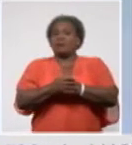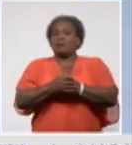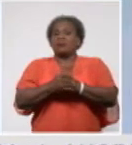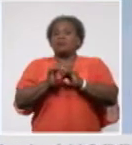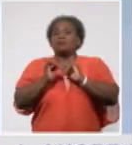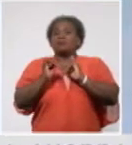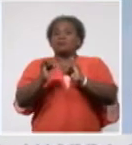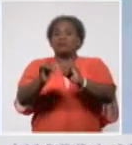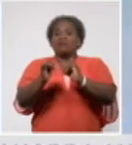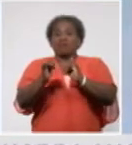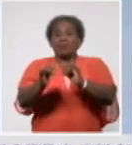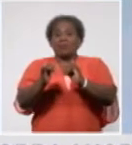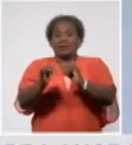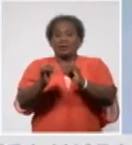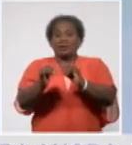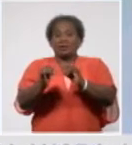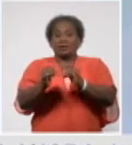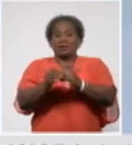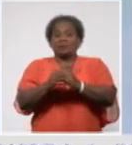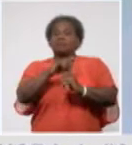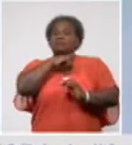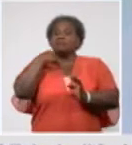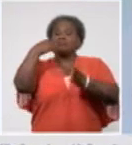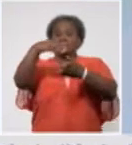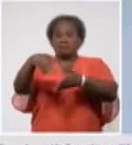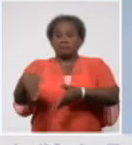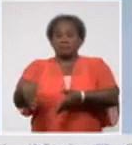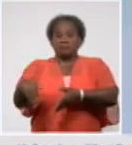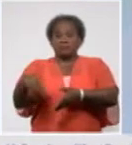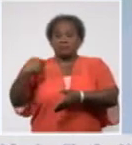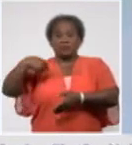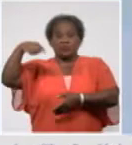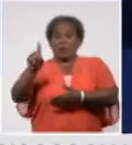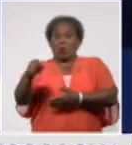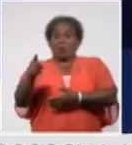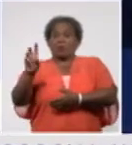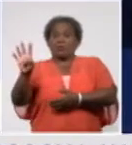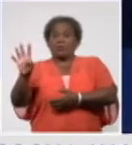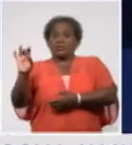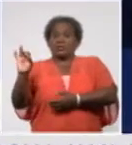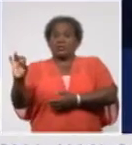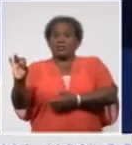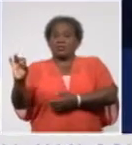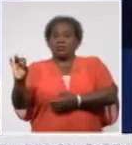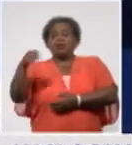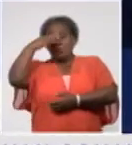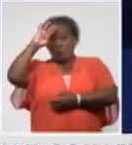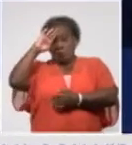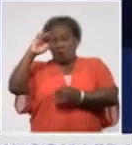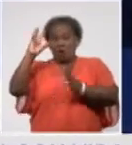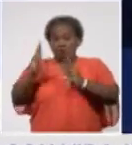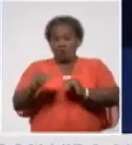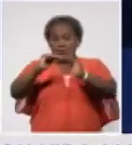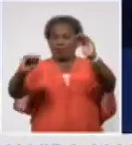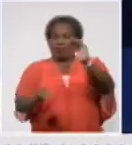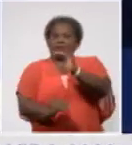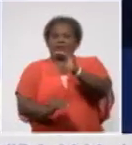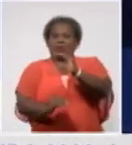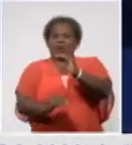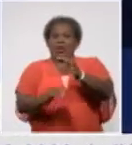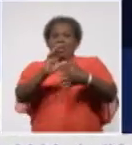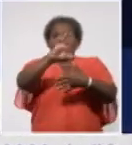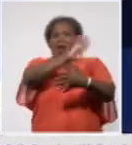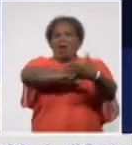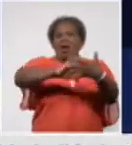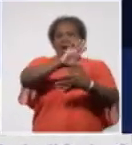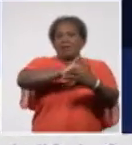no Covid-19 related deaths occurred in the country, meaning that the Covid-19 death toll on